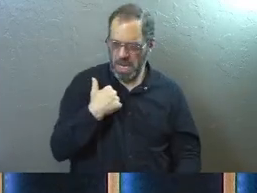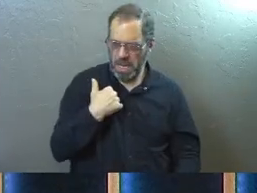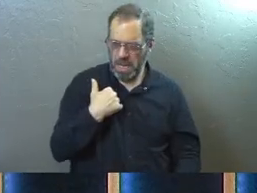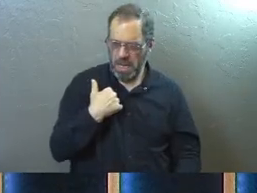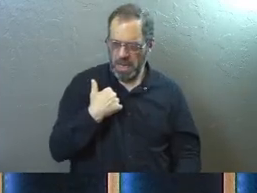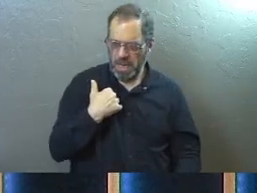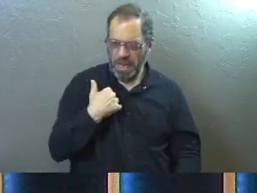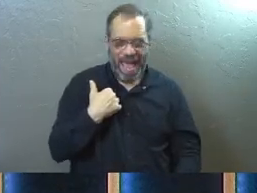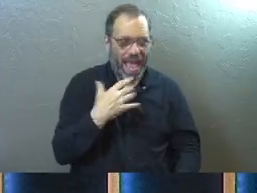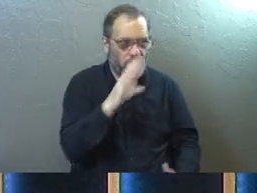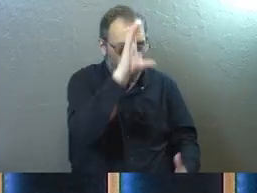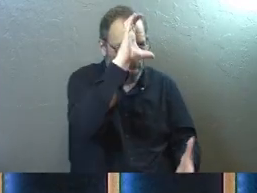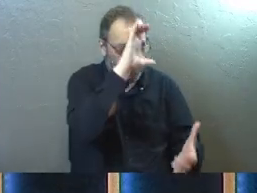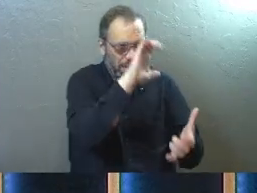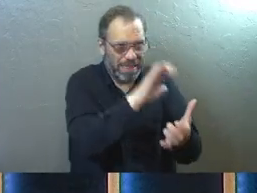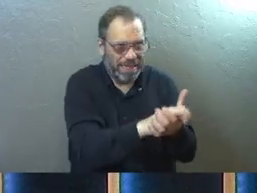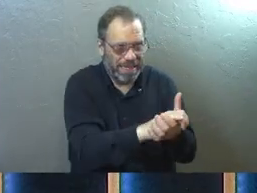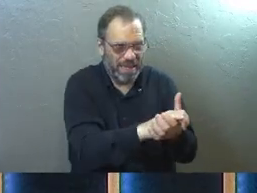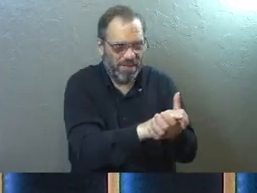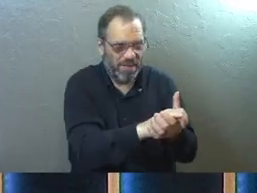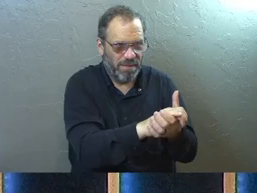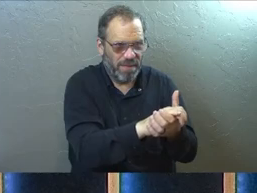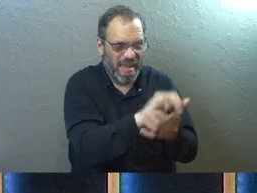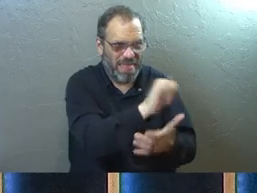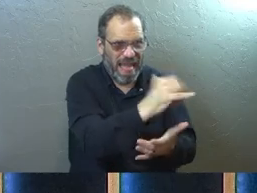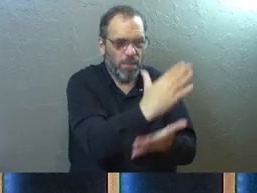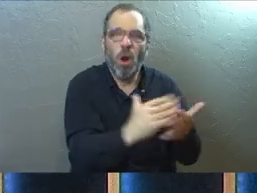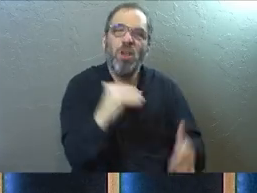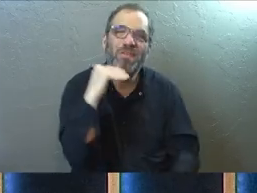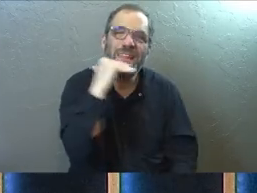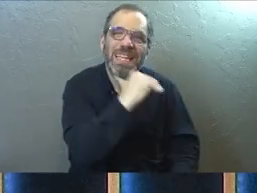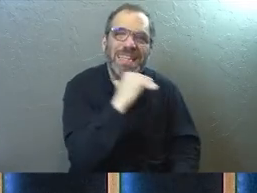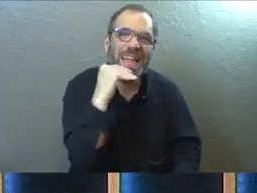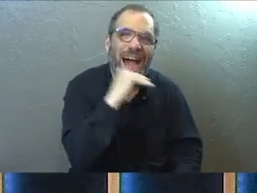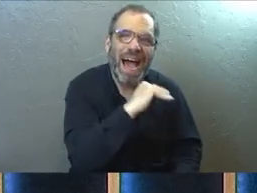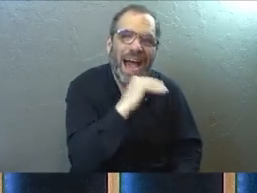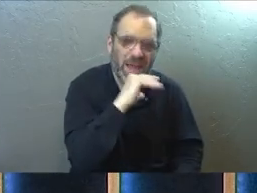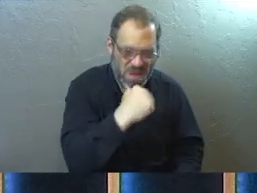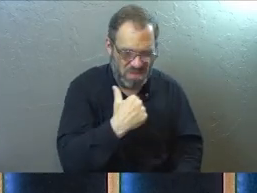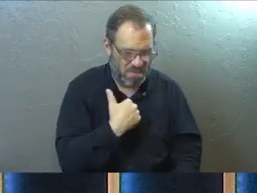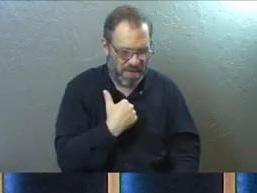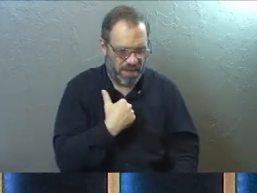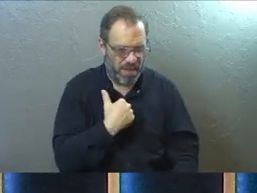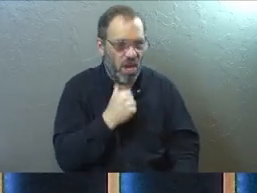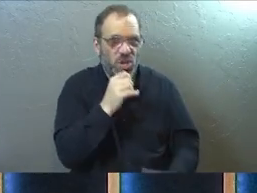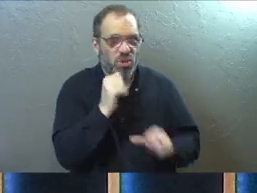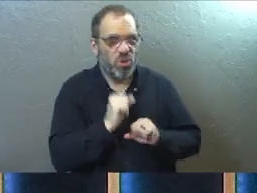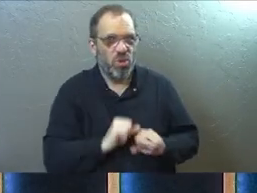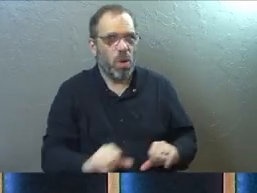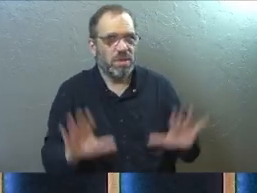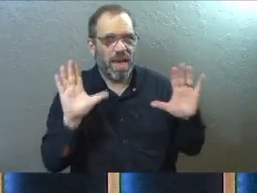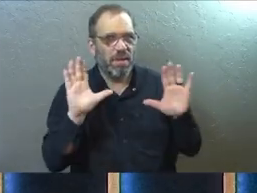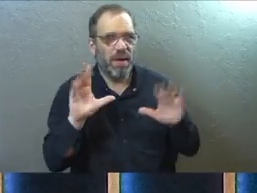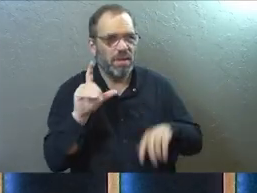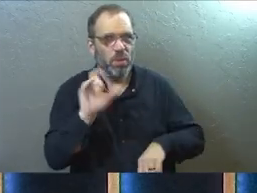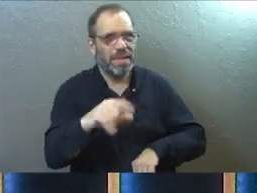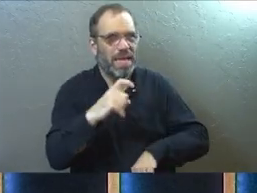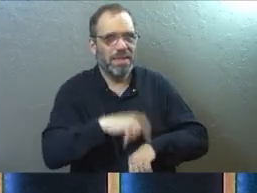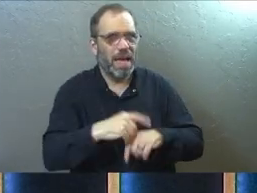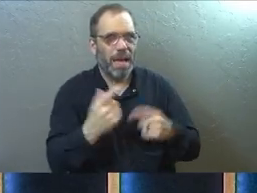you and you've drunk in the, the lie part of that, you won't sacrifice when the time comes.